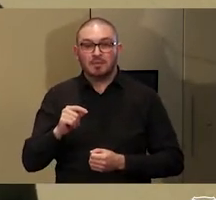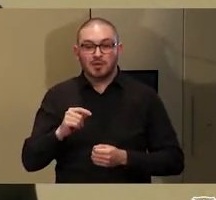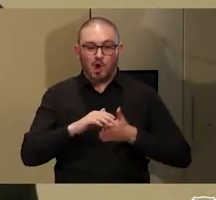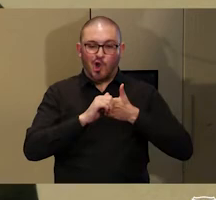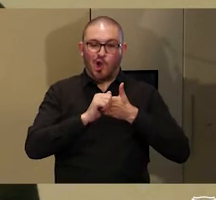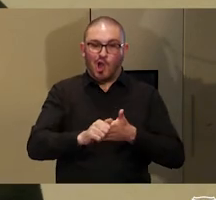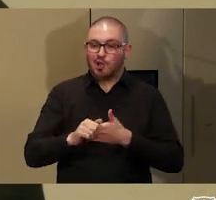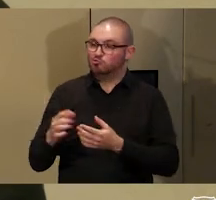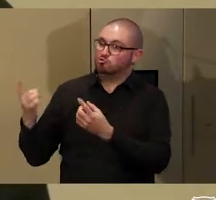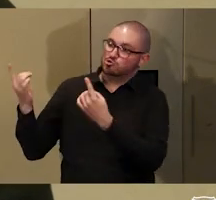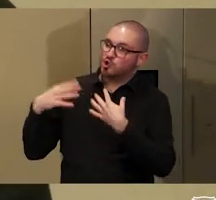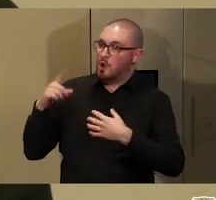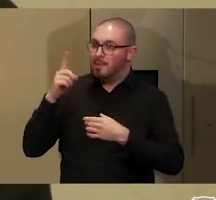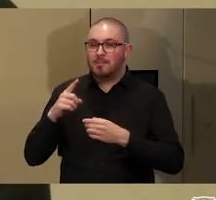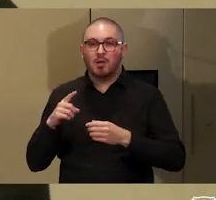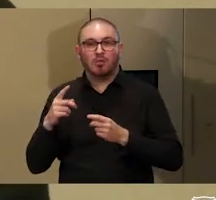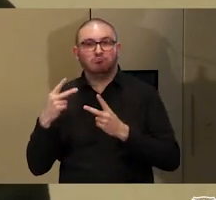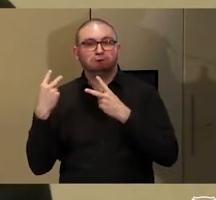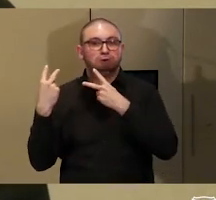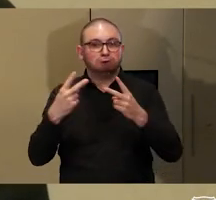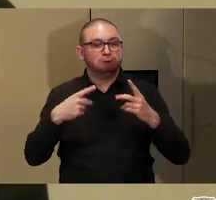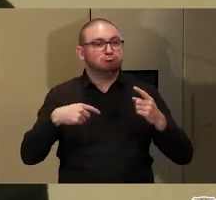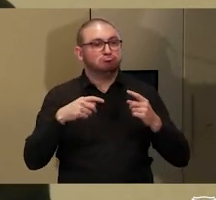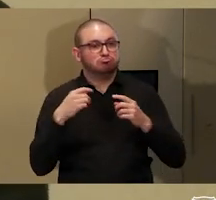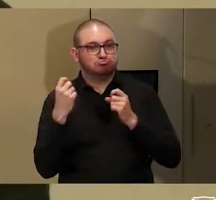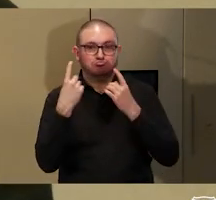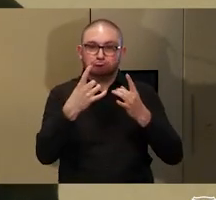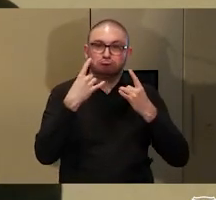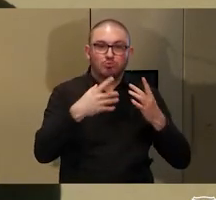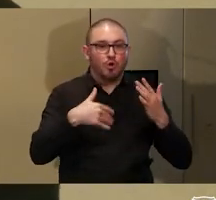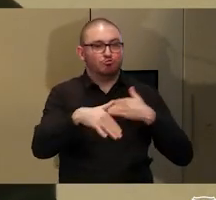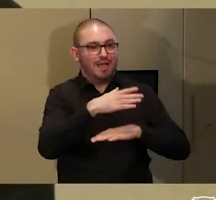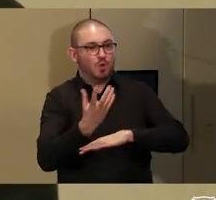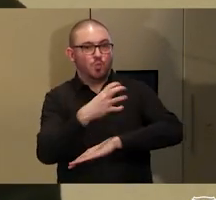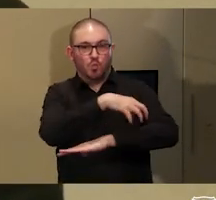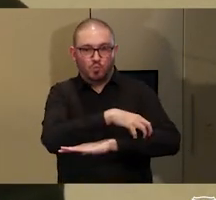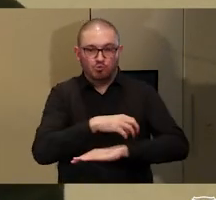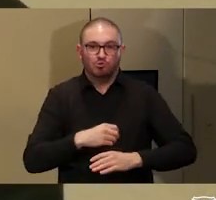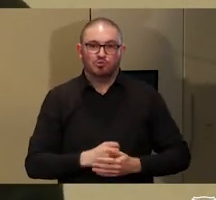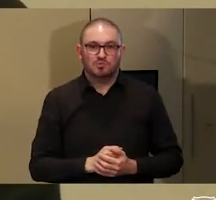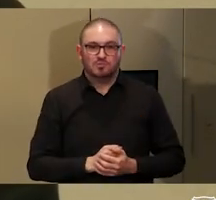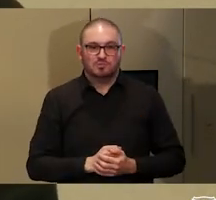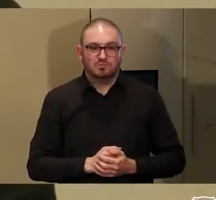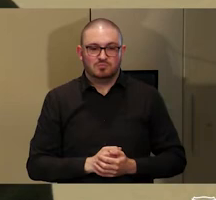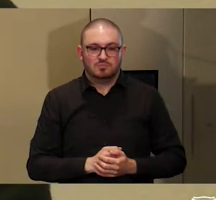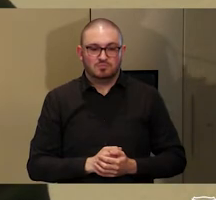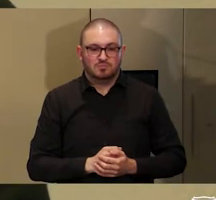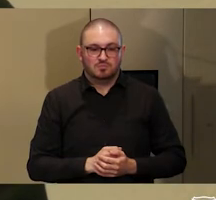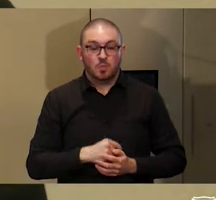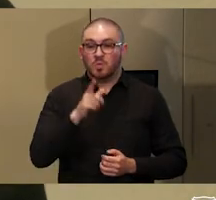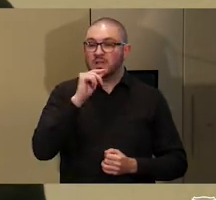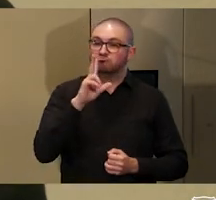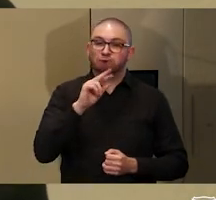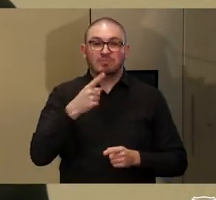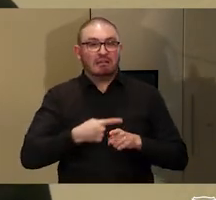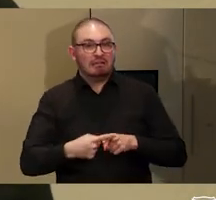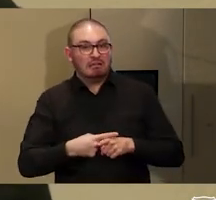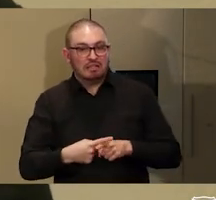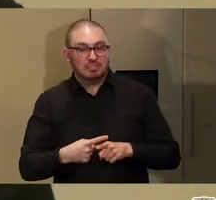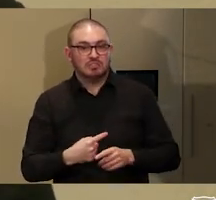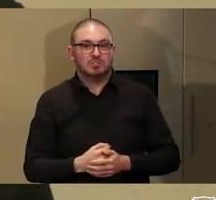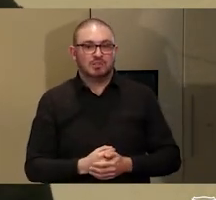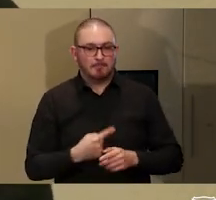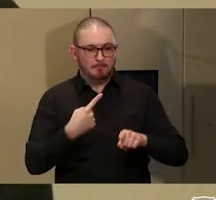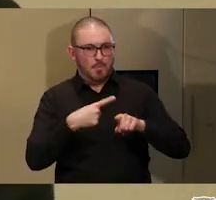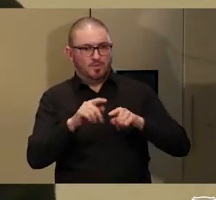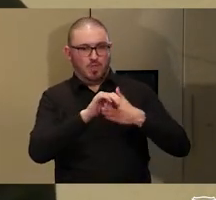out and around Uluru or Katajuta. You can do this in English. Most of